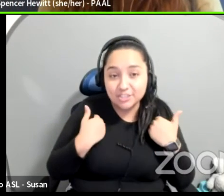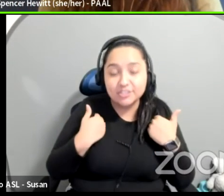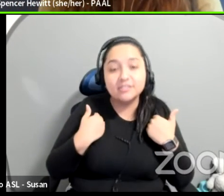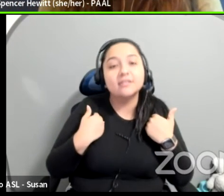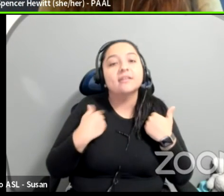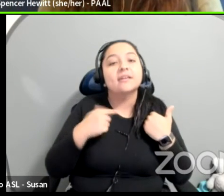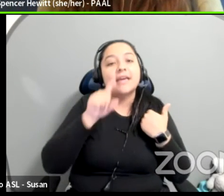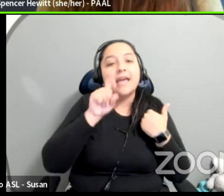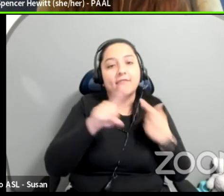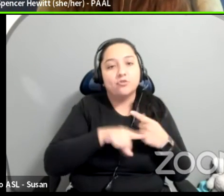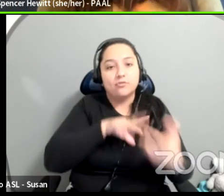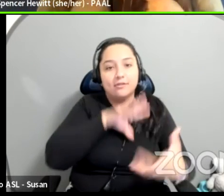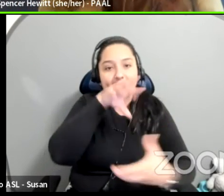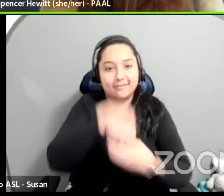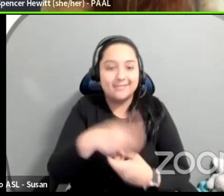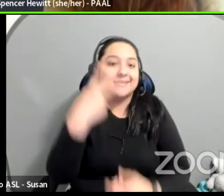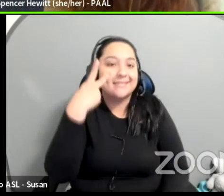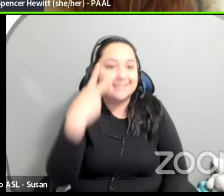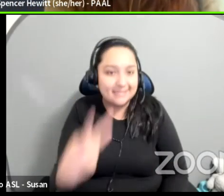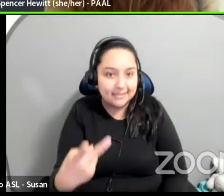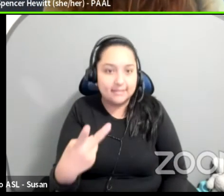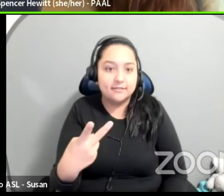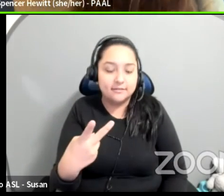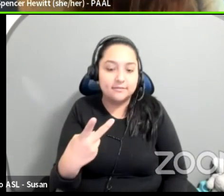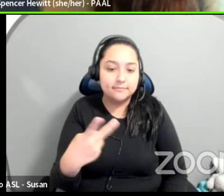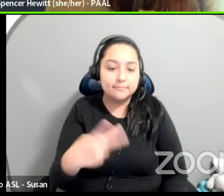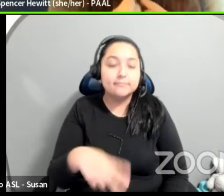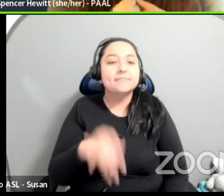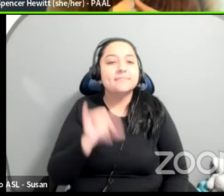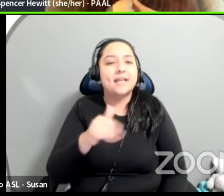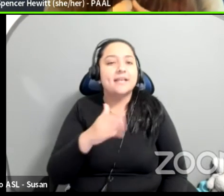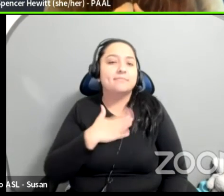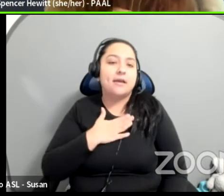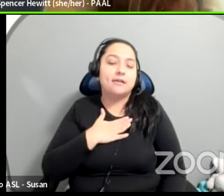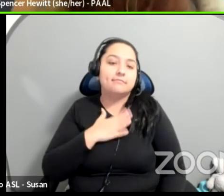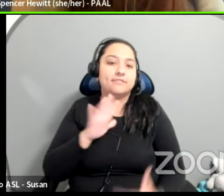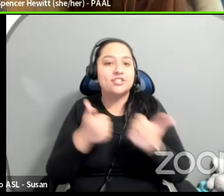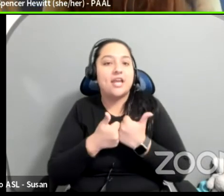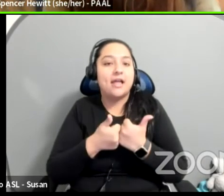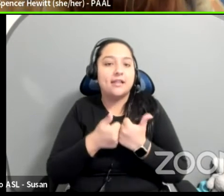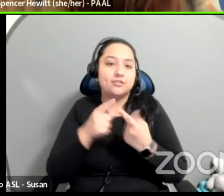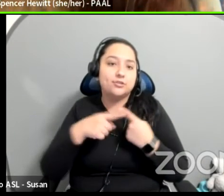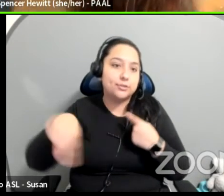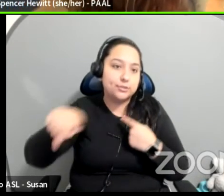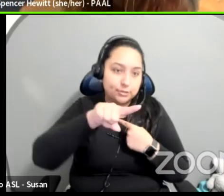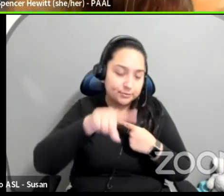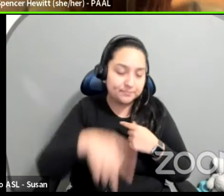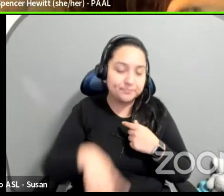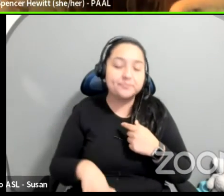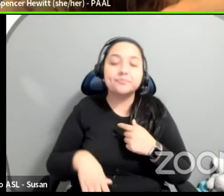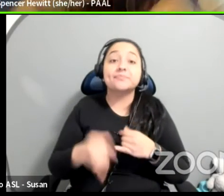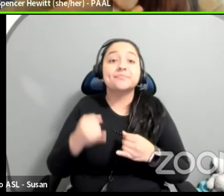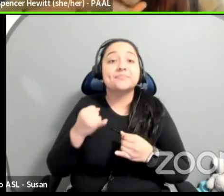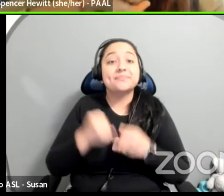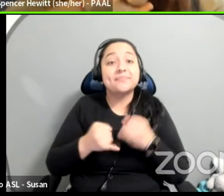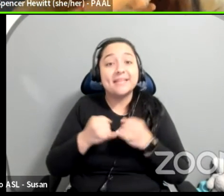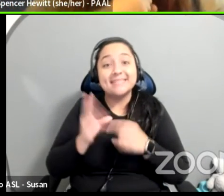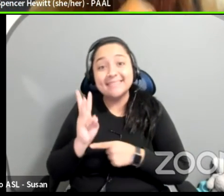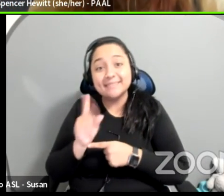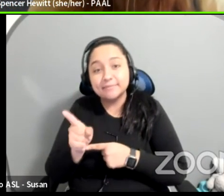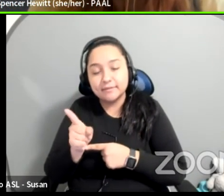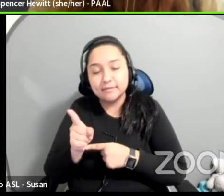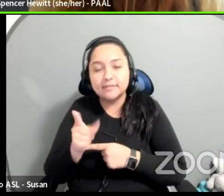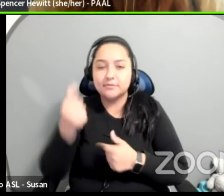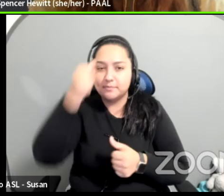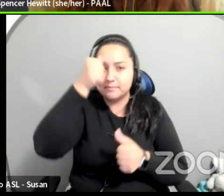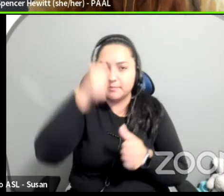it in reality. Um, so that's the challenge that I offer you. And now in the last six minutes, I gave you homework. So sorry, not sorry. Um, if